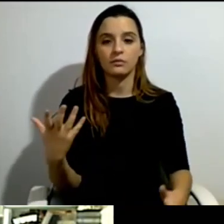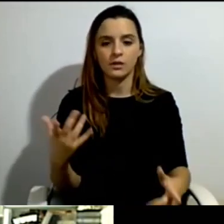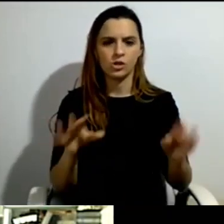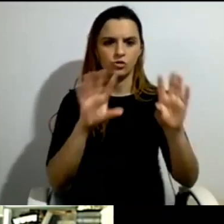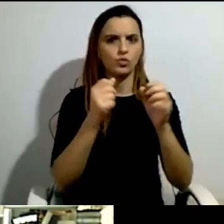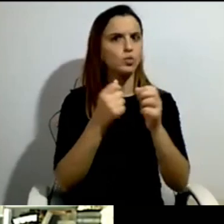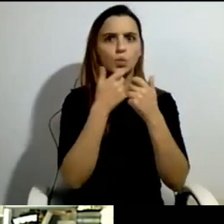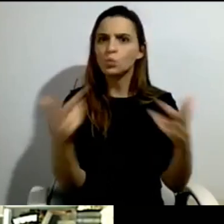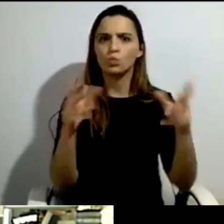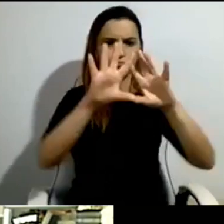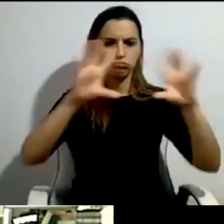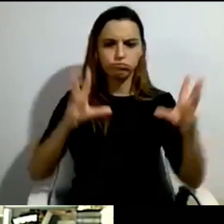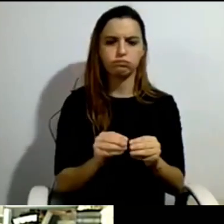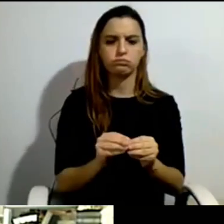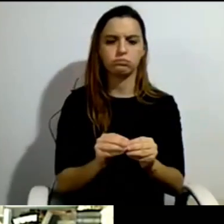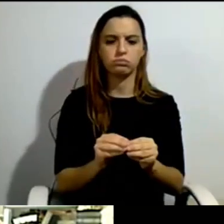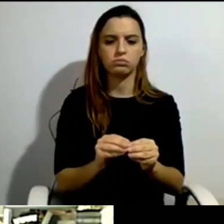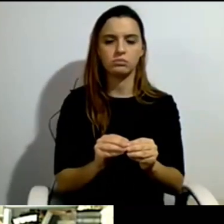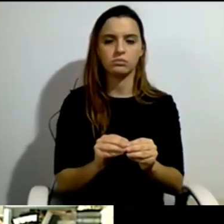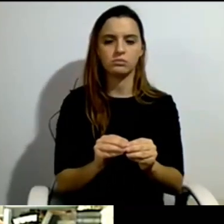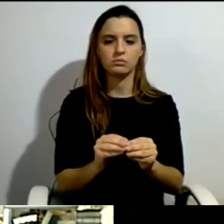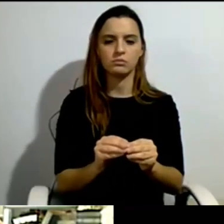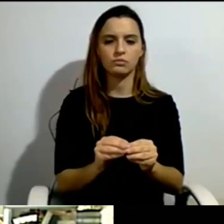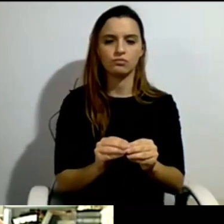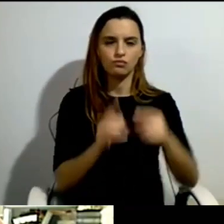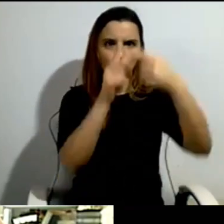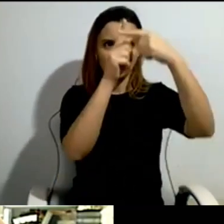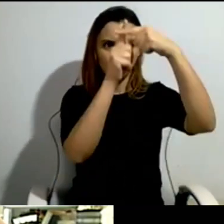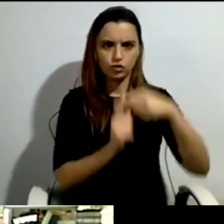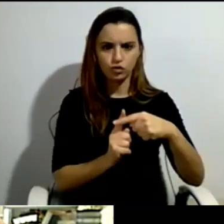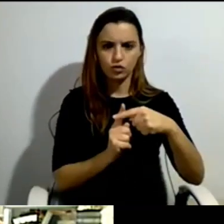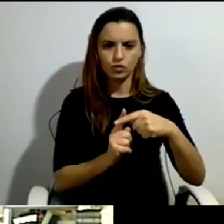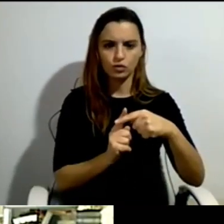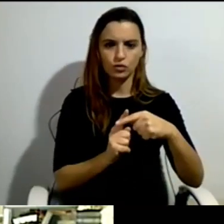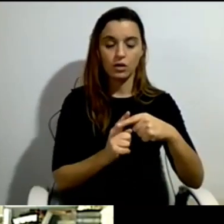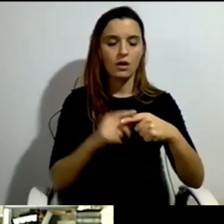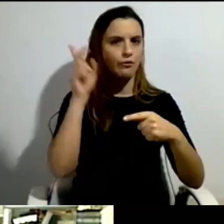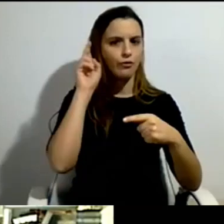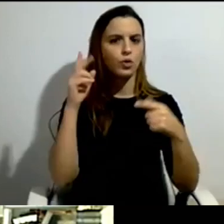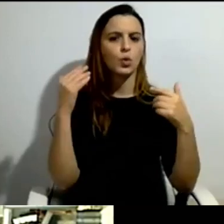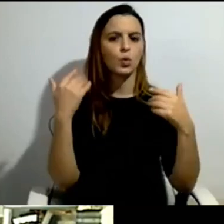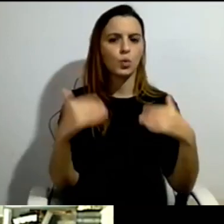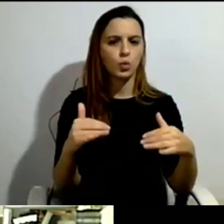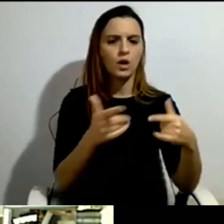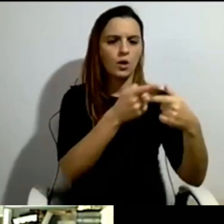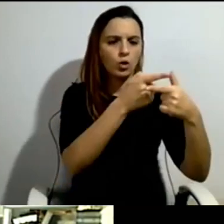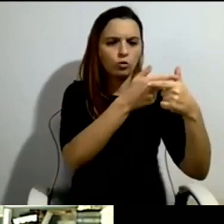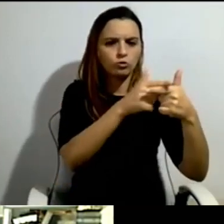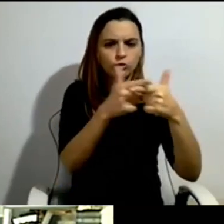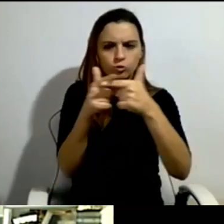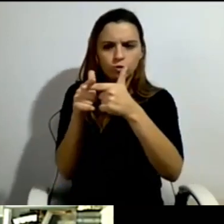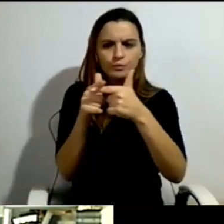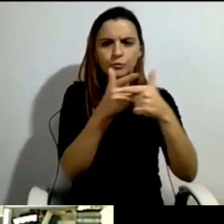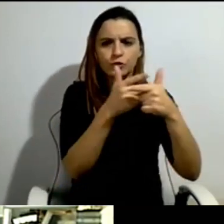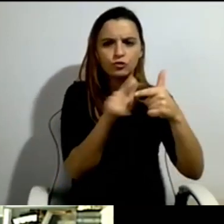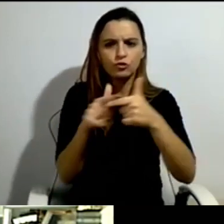high sum. And this sum we divided by the number of people in the institutions. And we